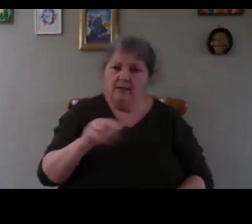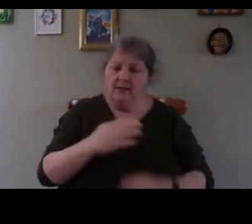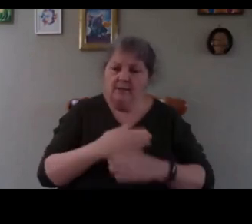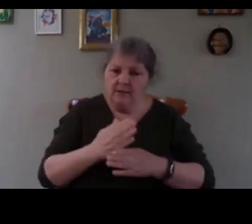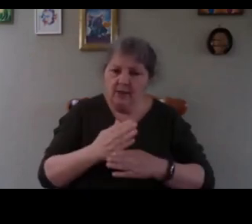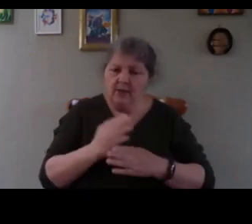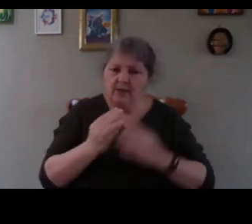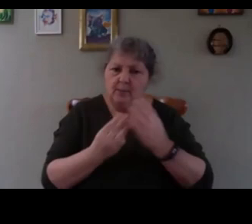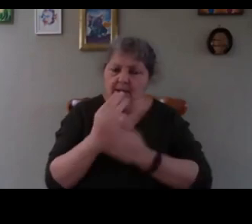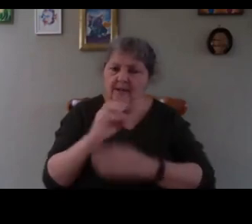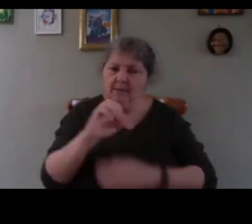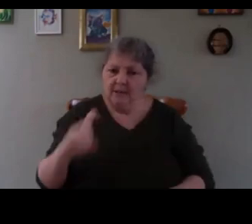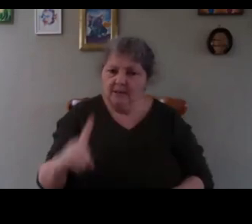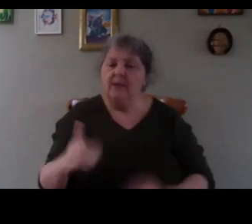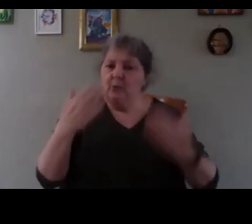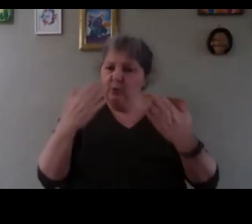I show you that bench